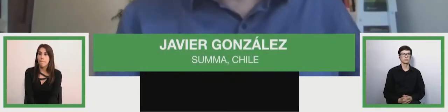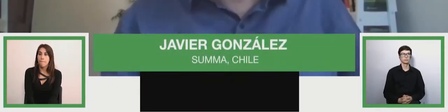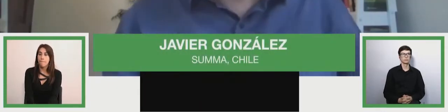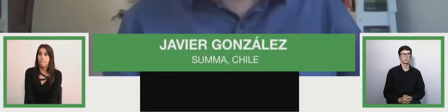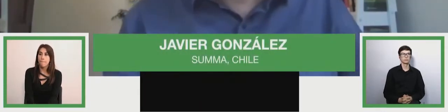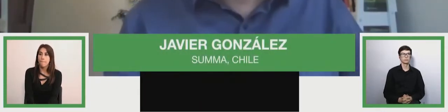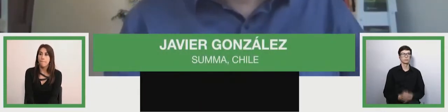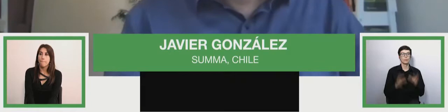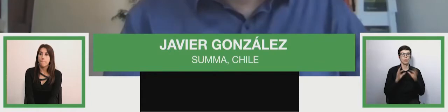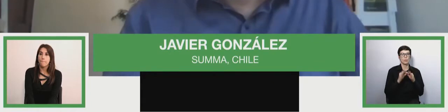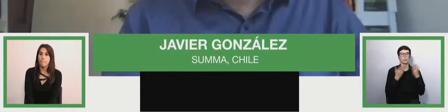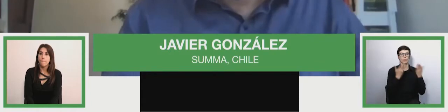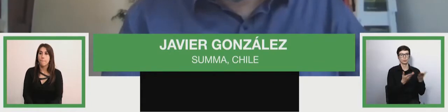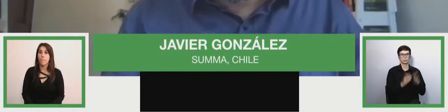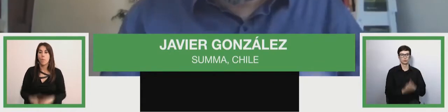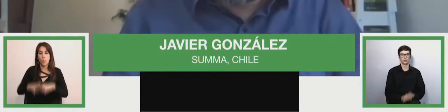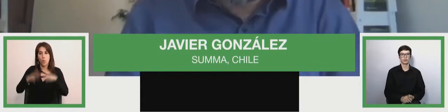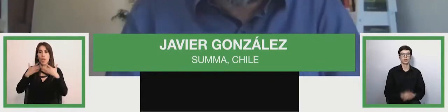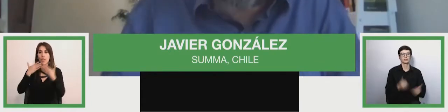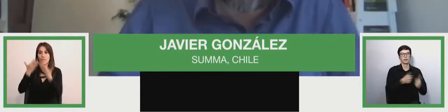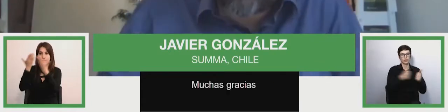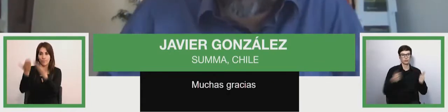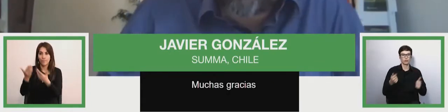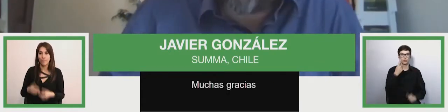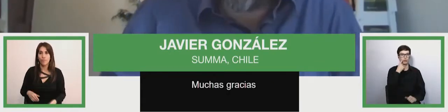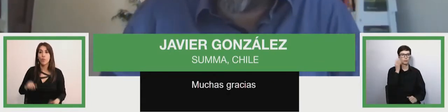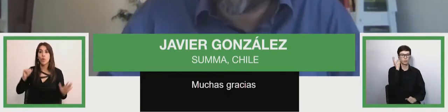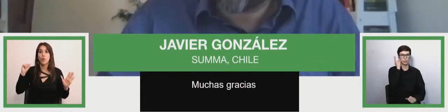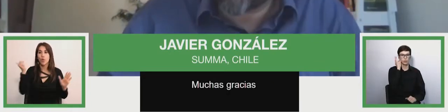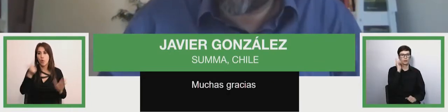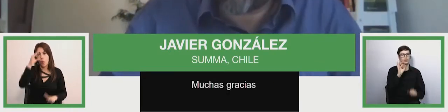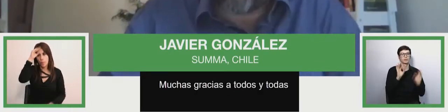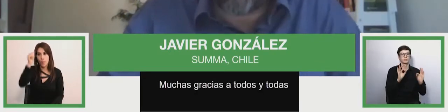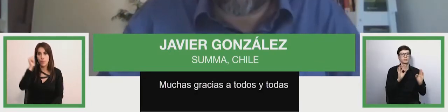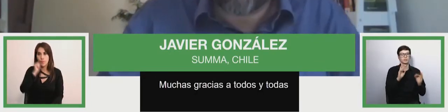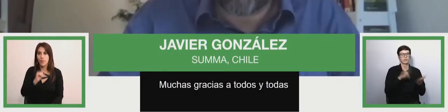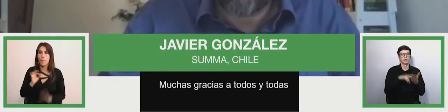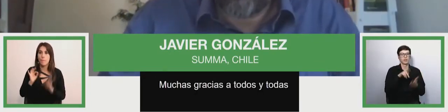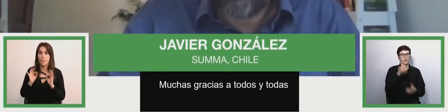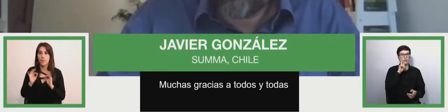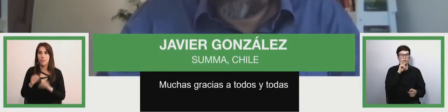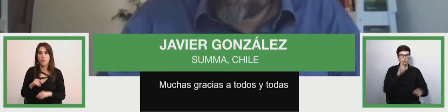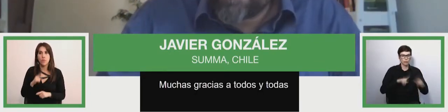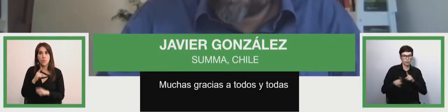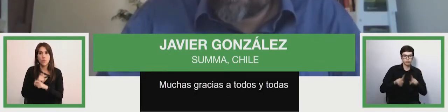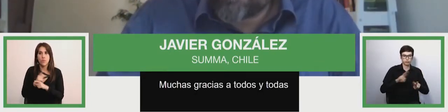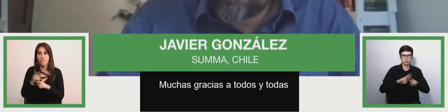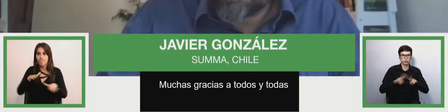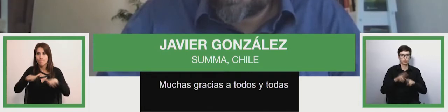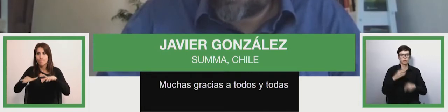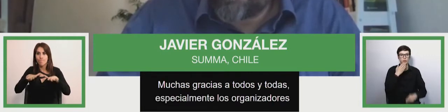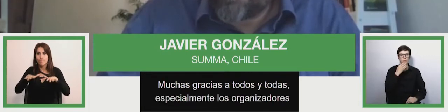Thank you very much and to Zero Project.